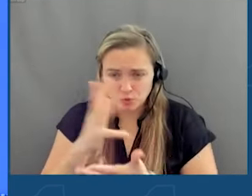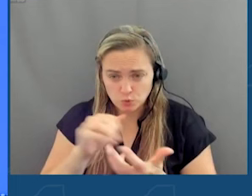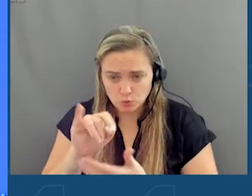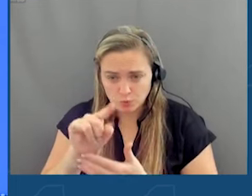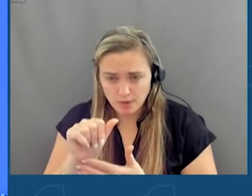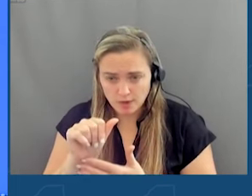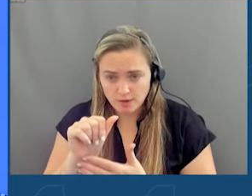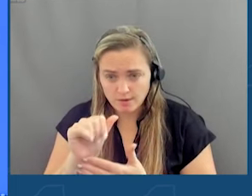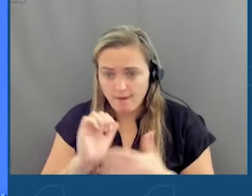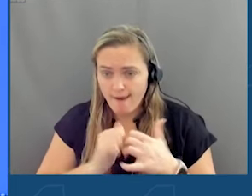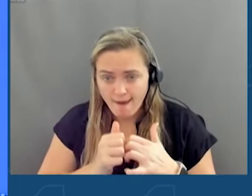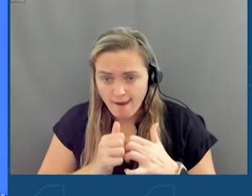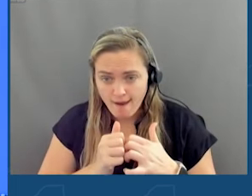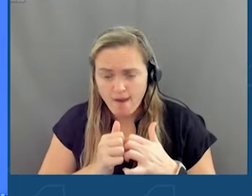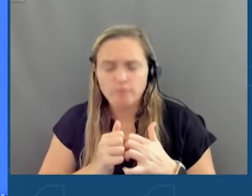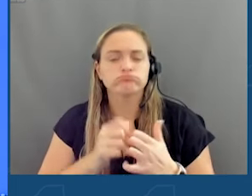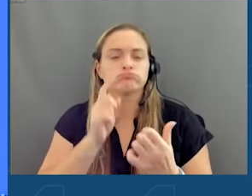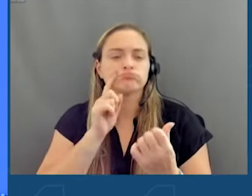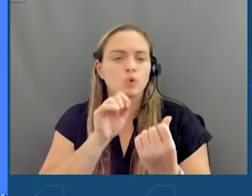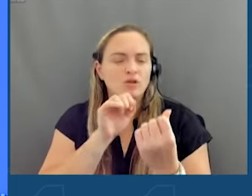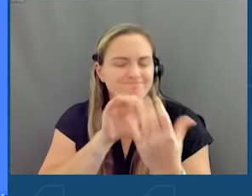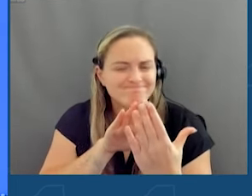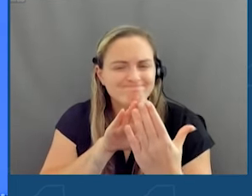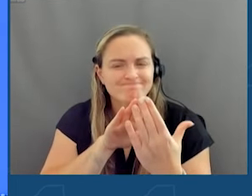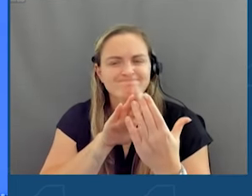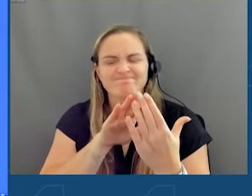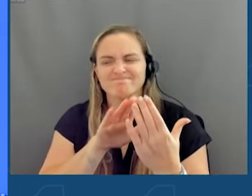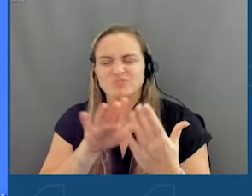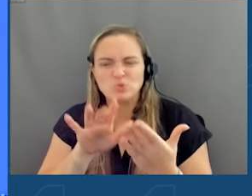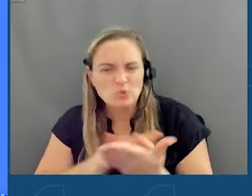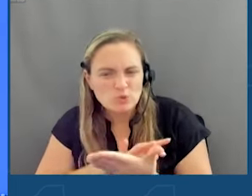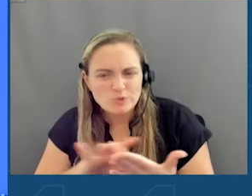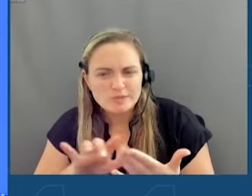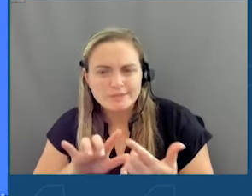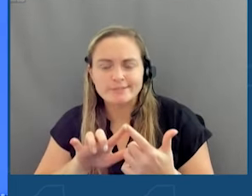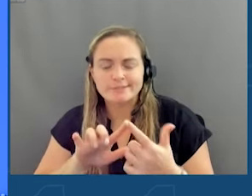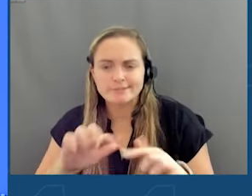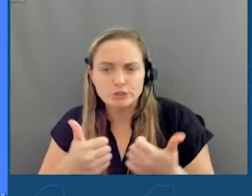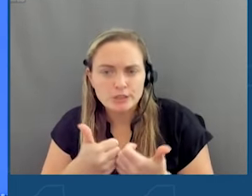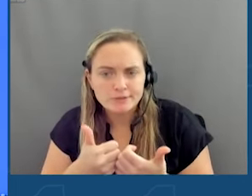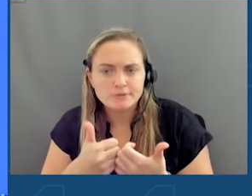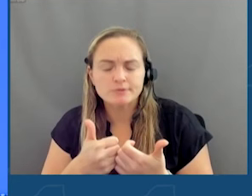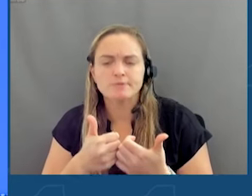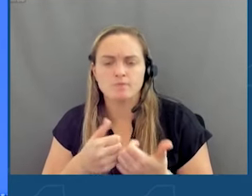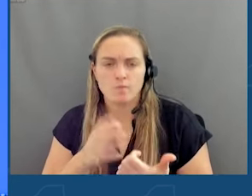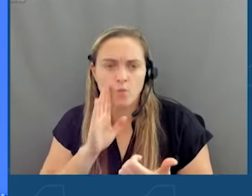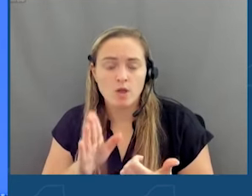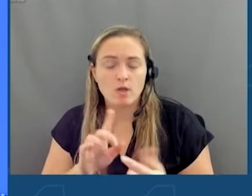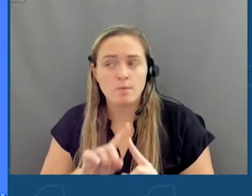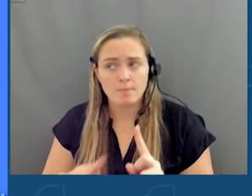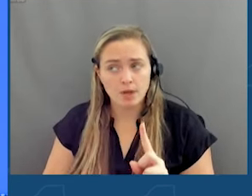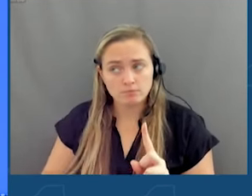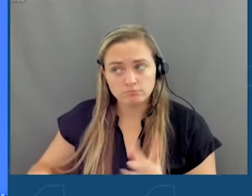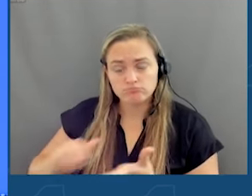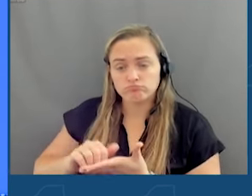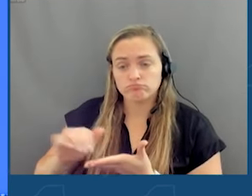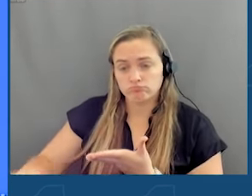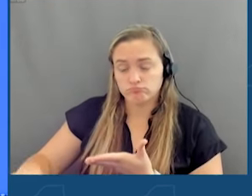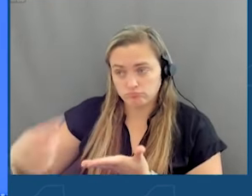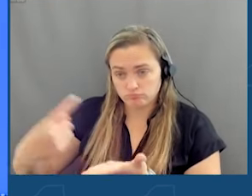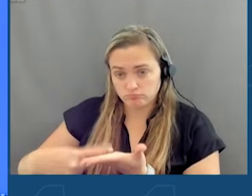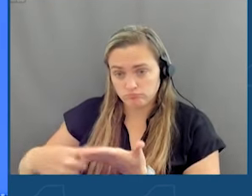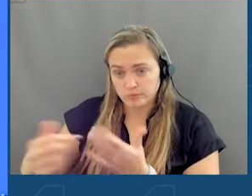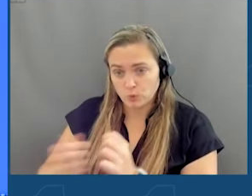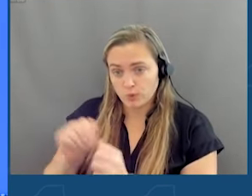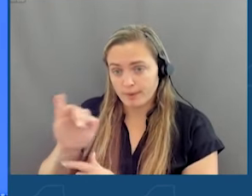that we believe will stand up to scrutiny and to challenges. And while I will defer to our bill's sponsors to discuss the